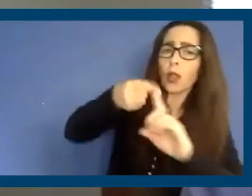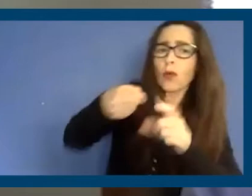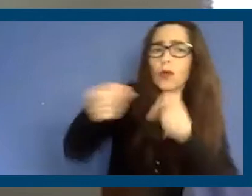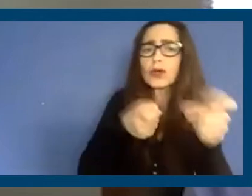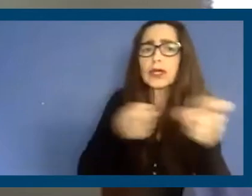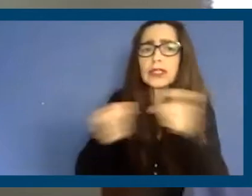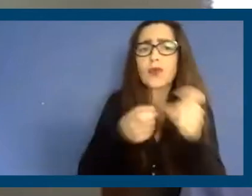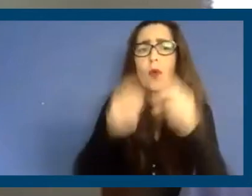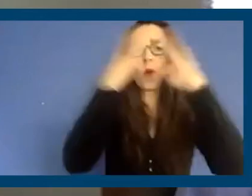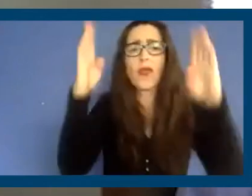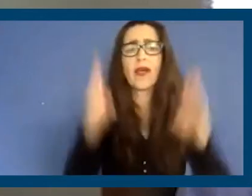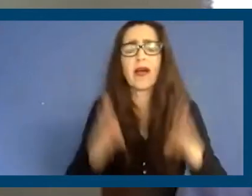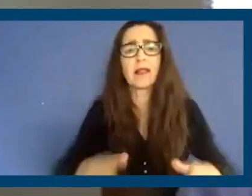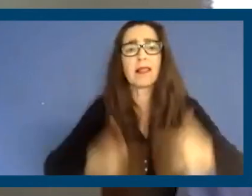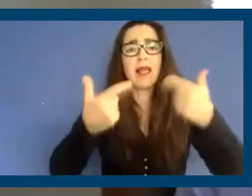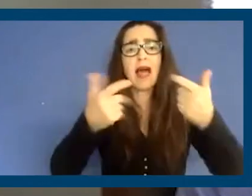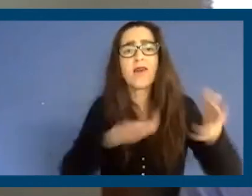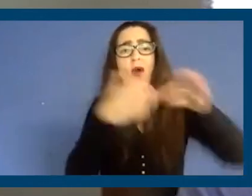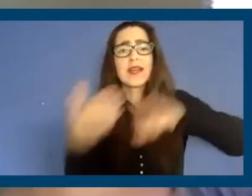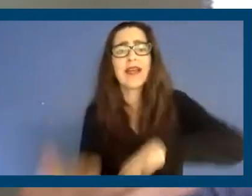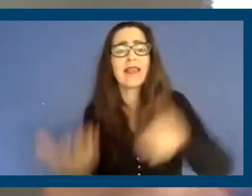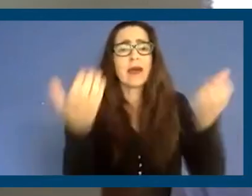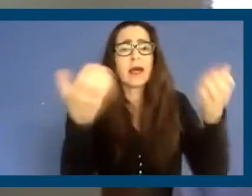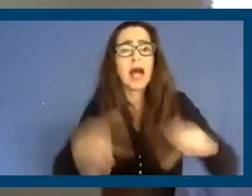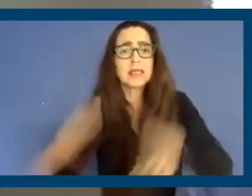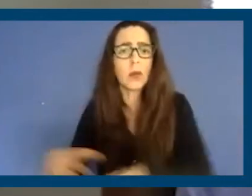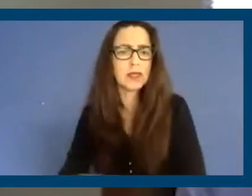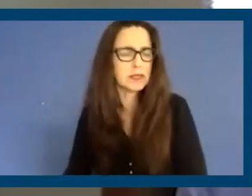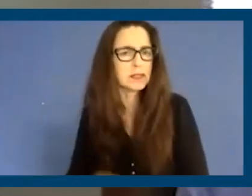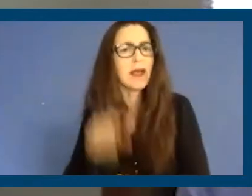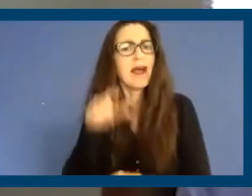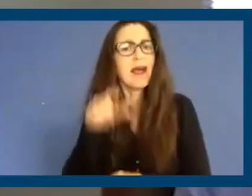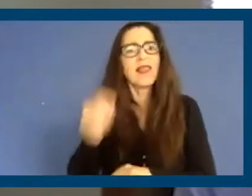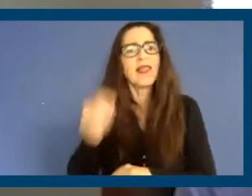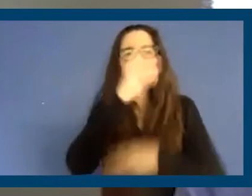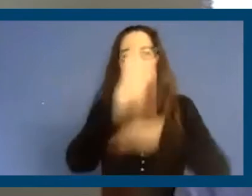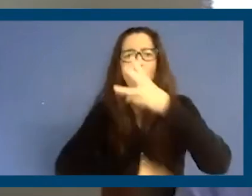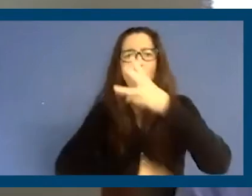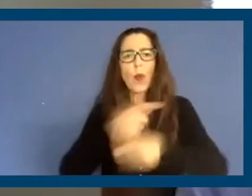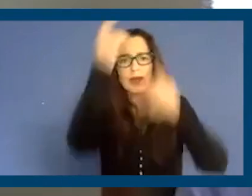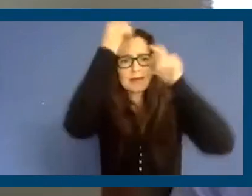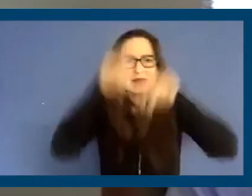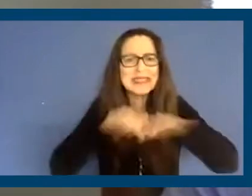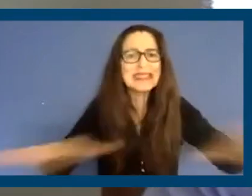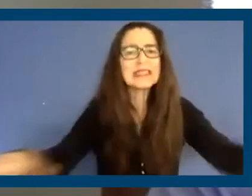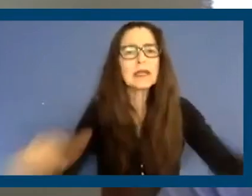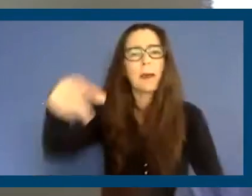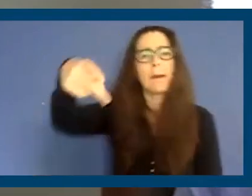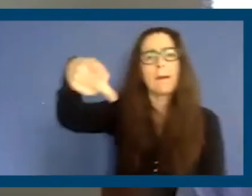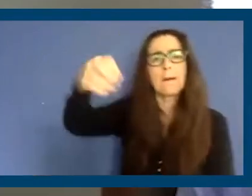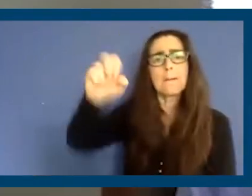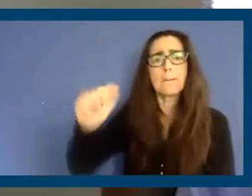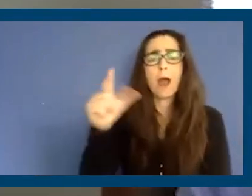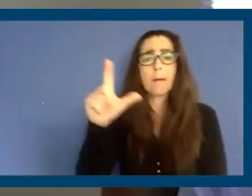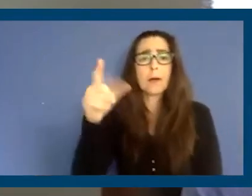that have life or death consequences. You know, with this pandemic before us, Prop 21 is needed more